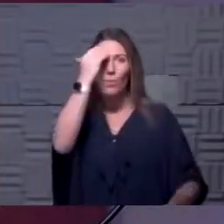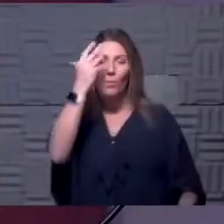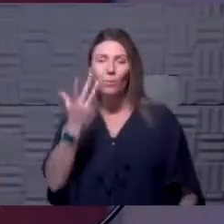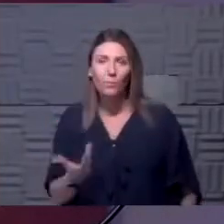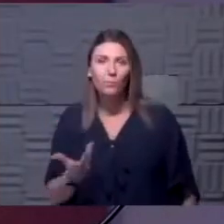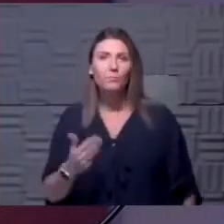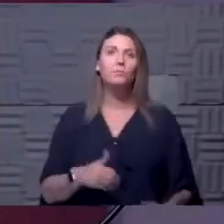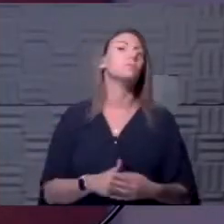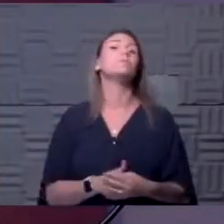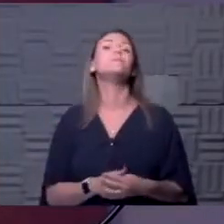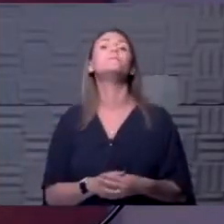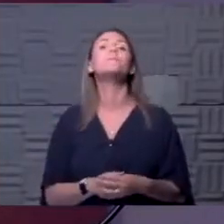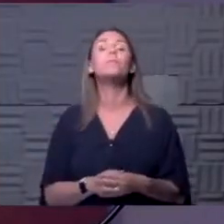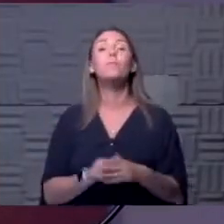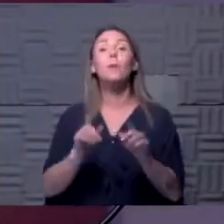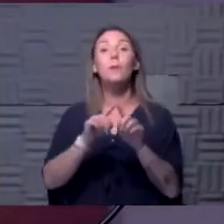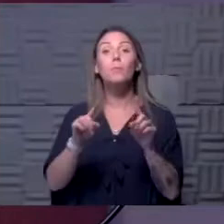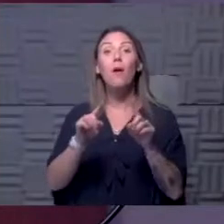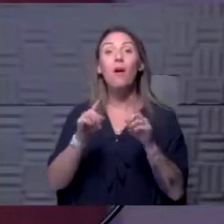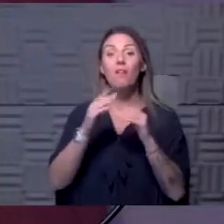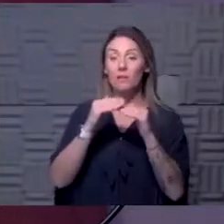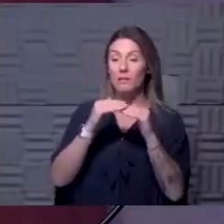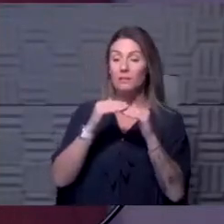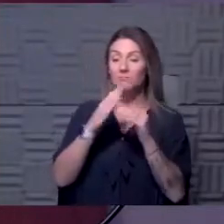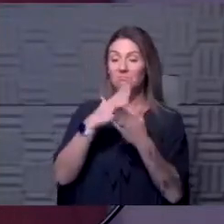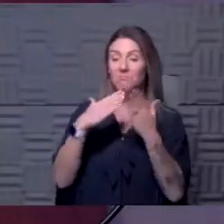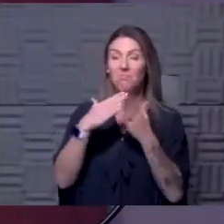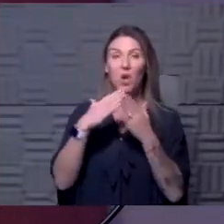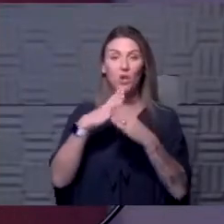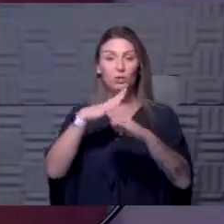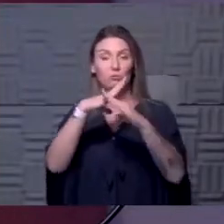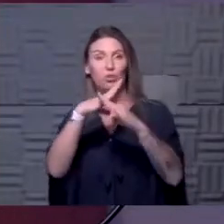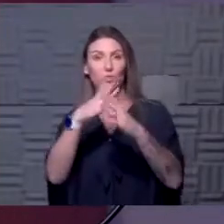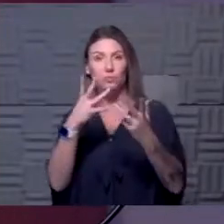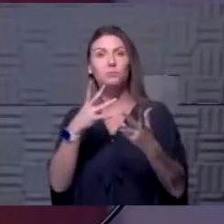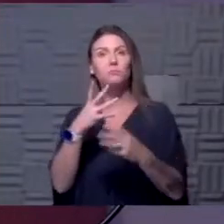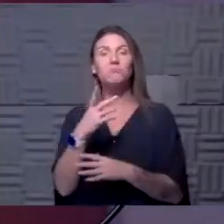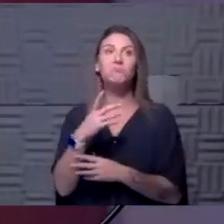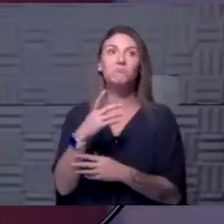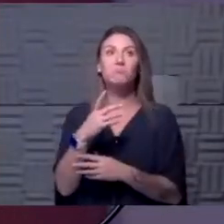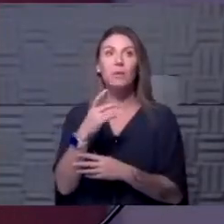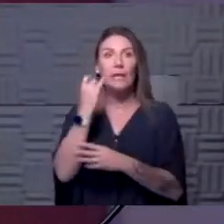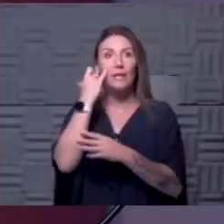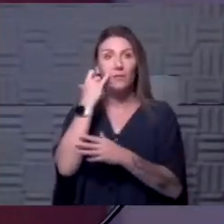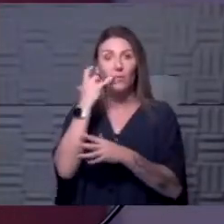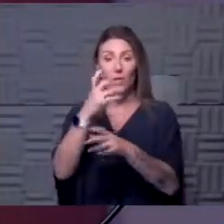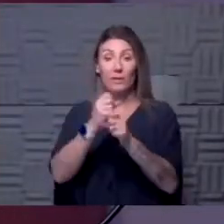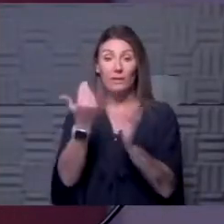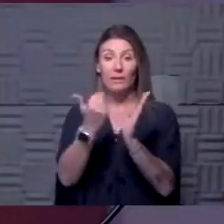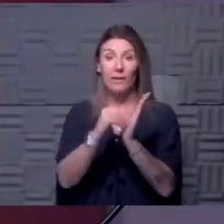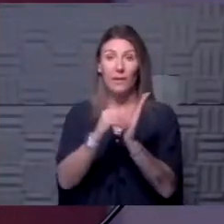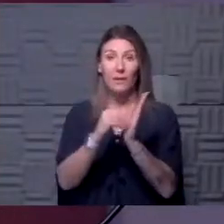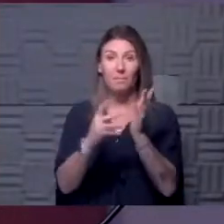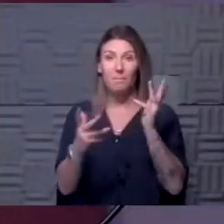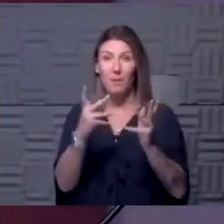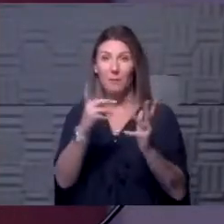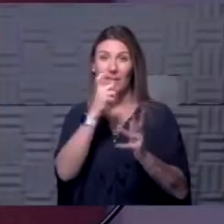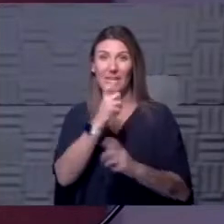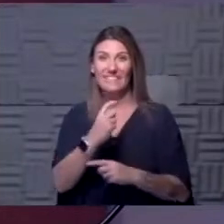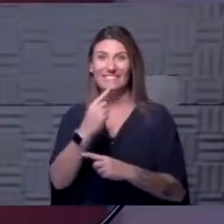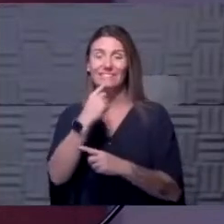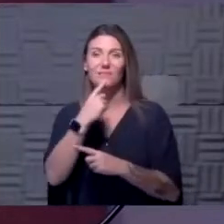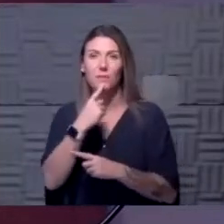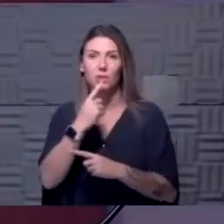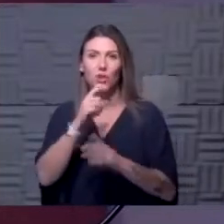But the thought of having at least some degree of partial immunity would be, if you do get it again, you don't have as severe